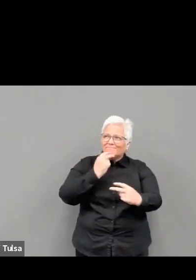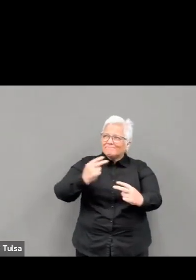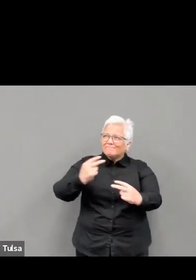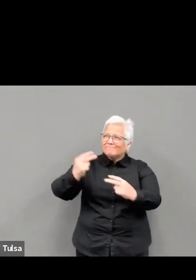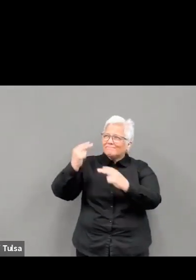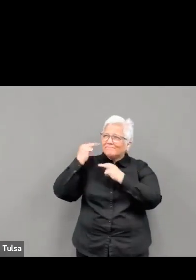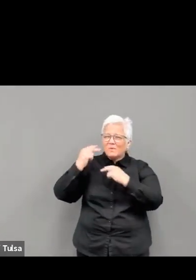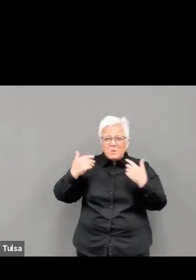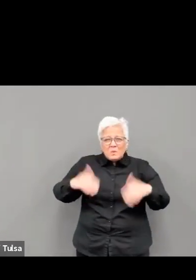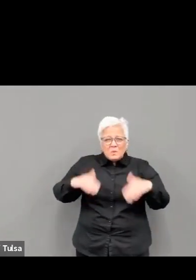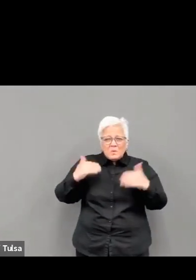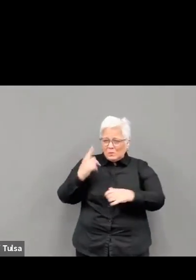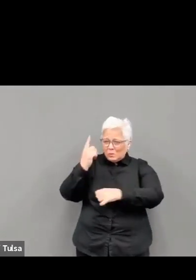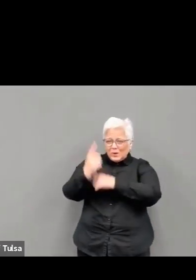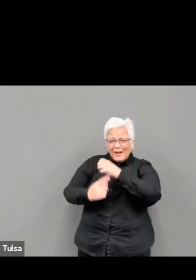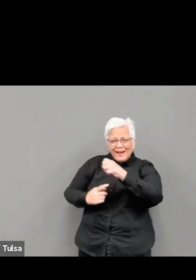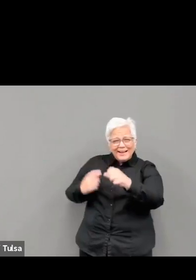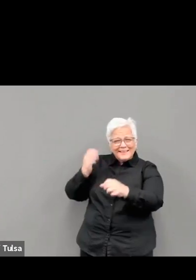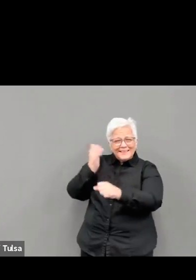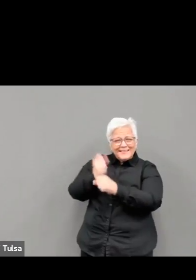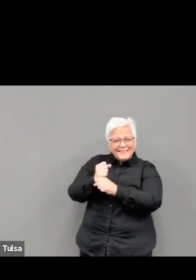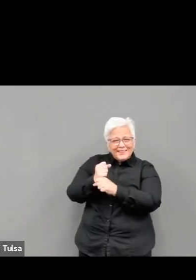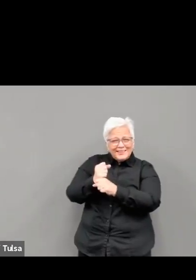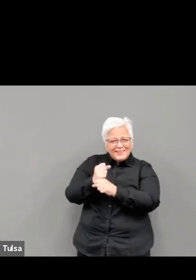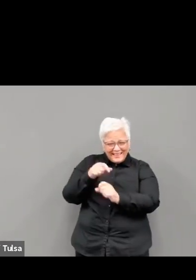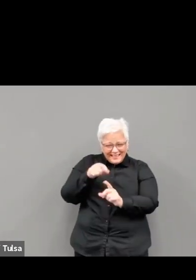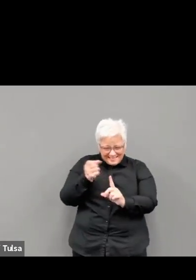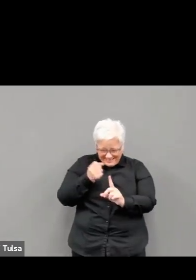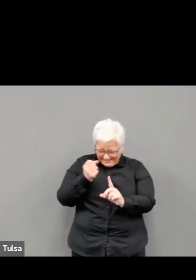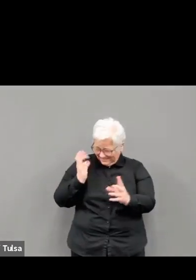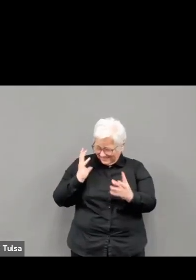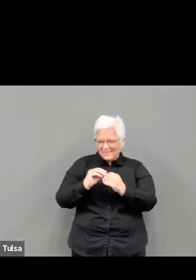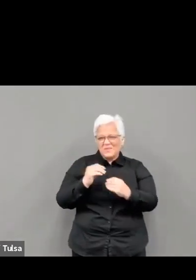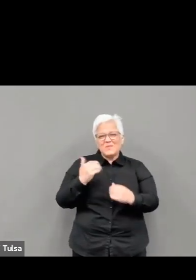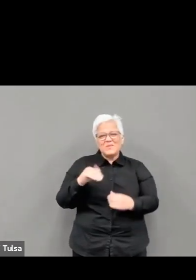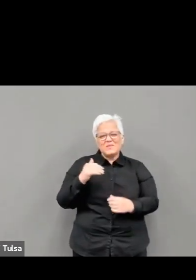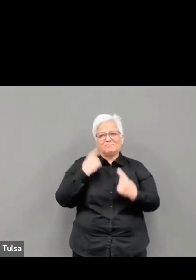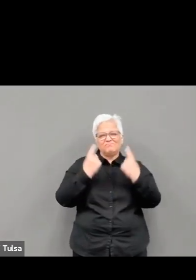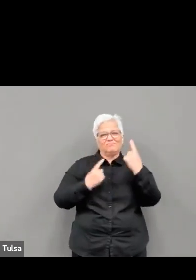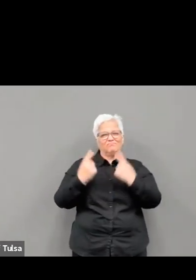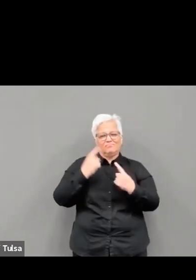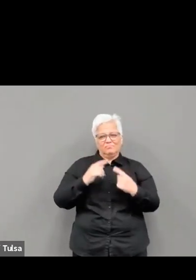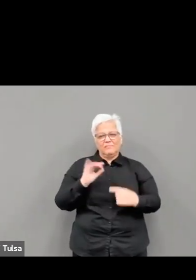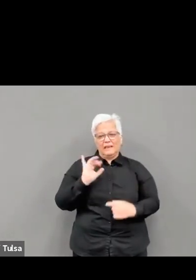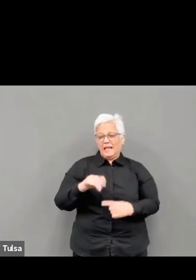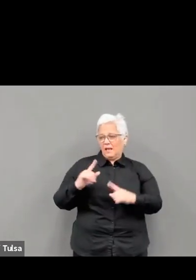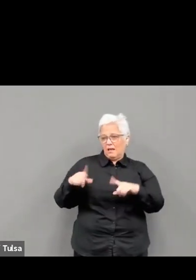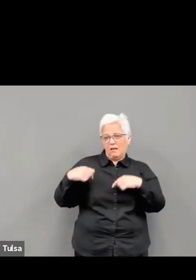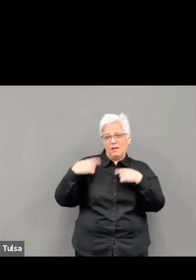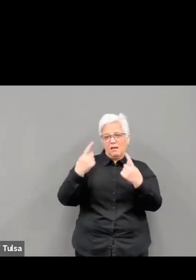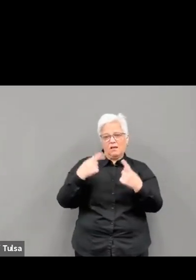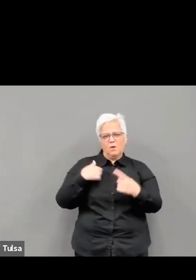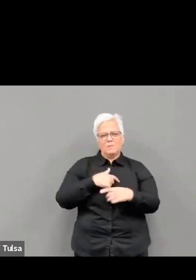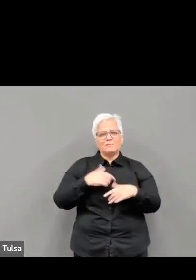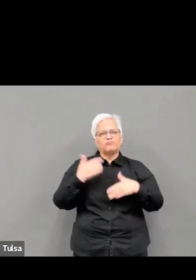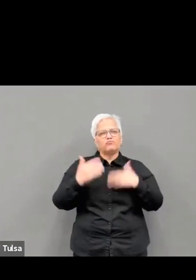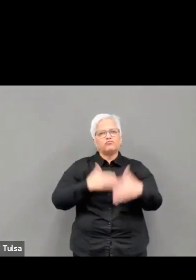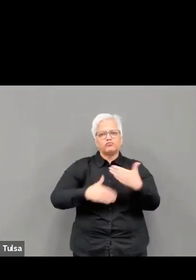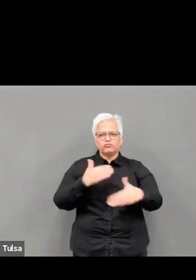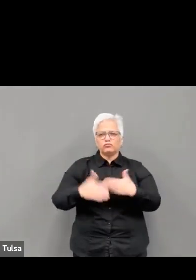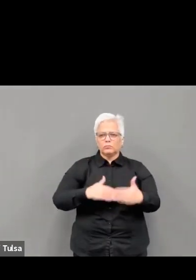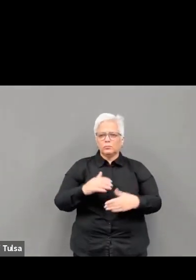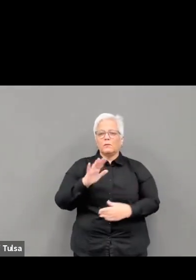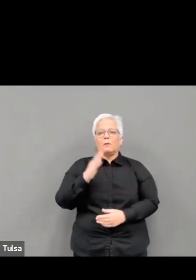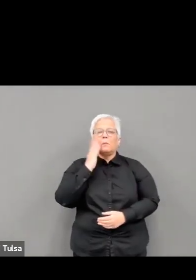conference at the health department's offices, wondering what would happen next. And I think we all thought, this will be three months, four months, five